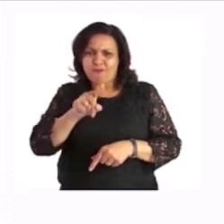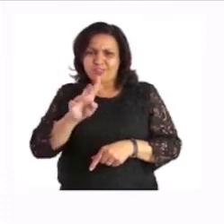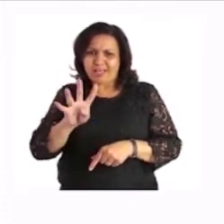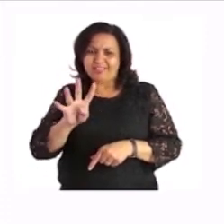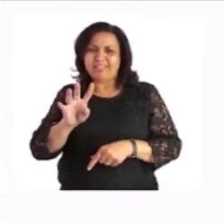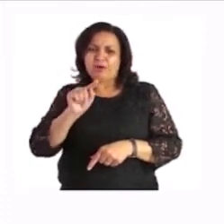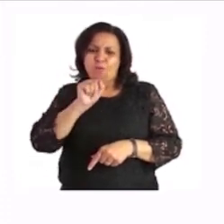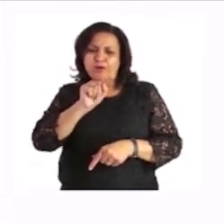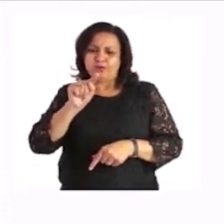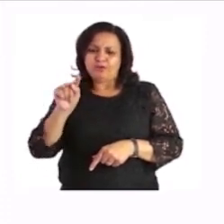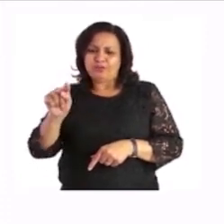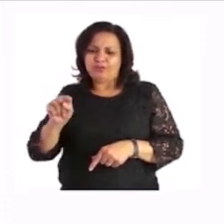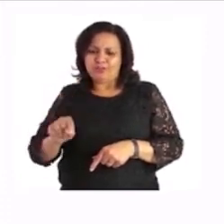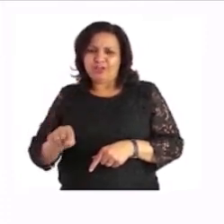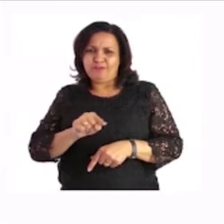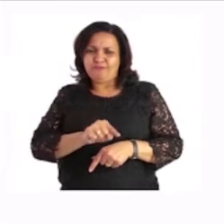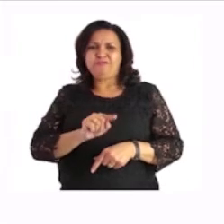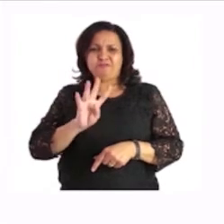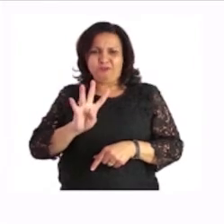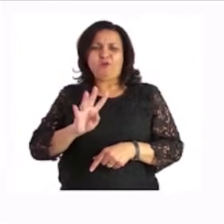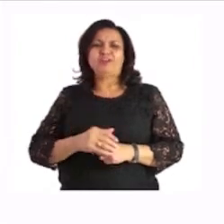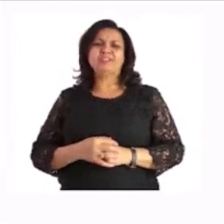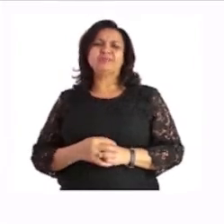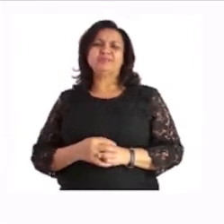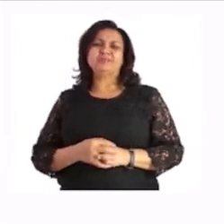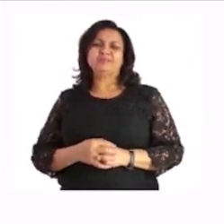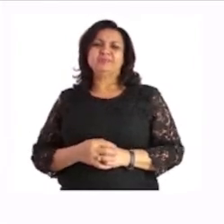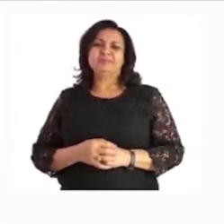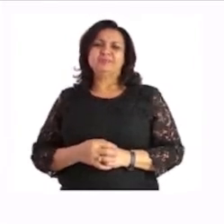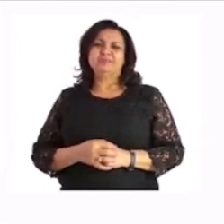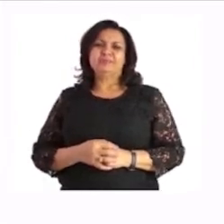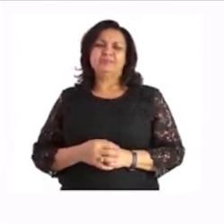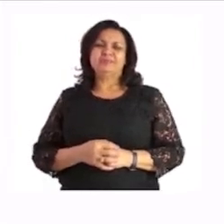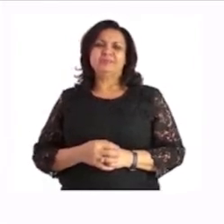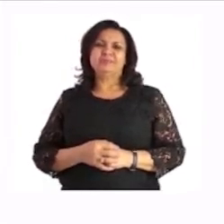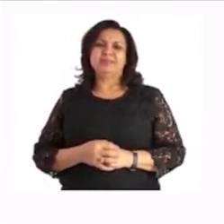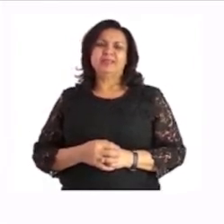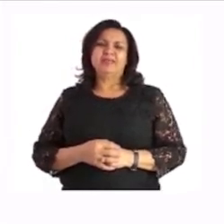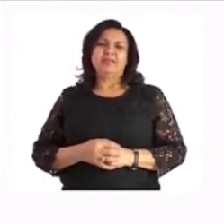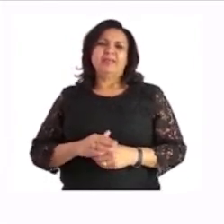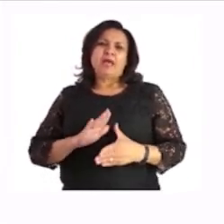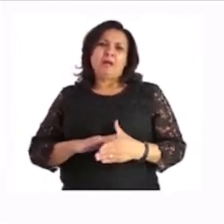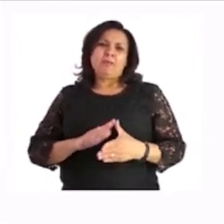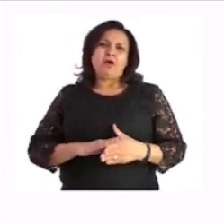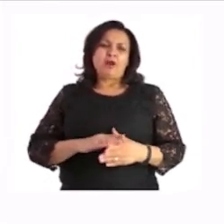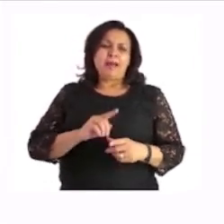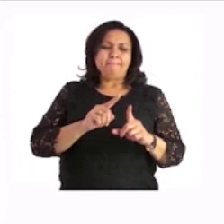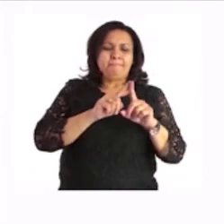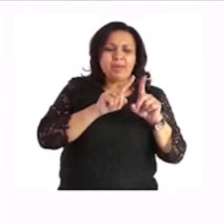But we will do a pattern here as well. And it's all about big and small.